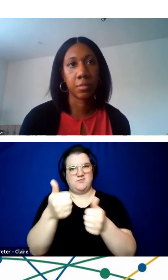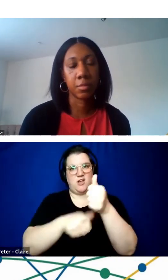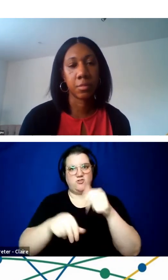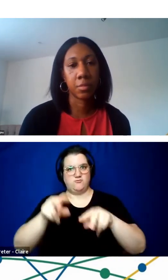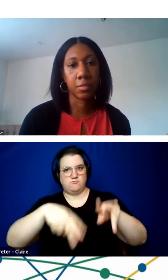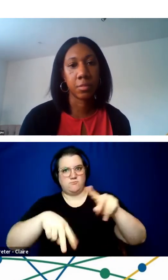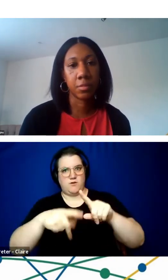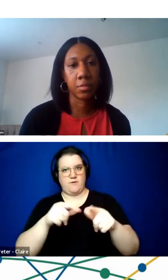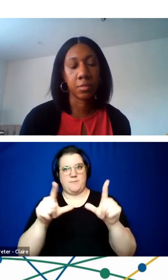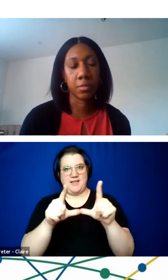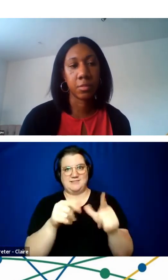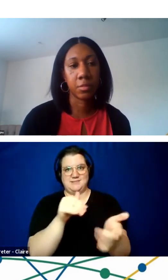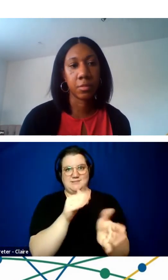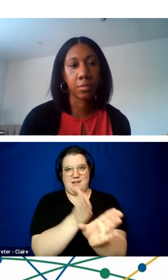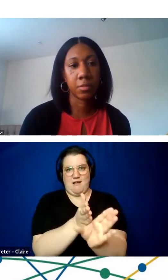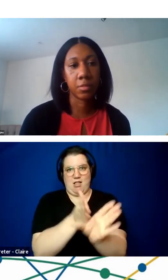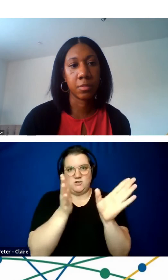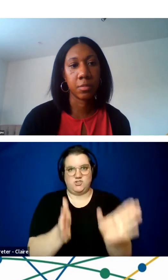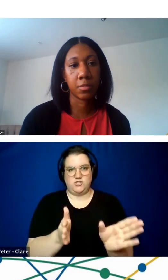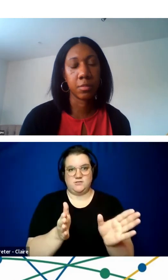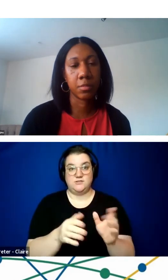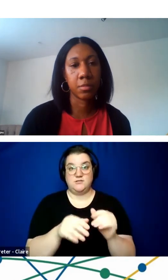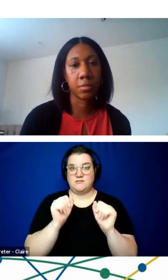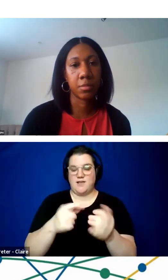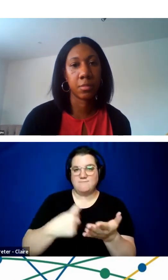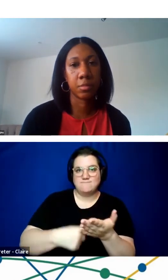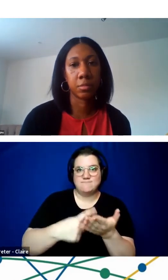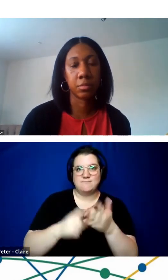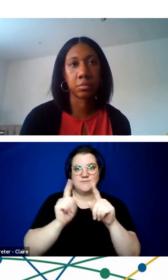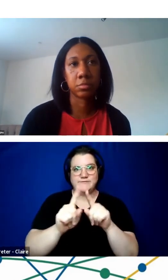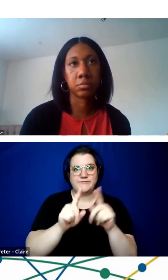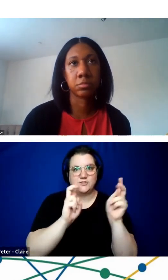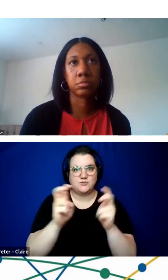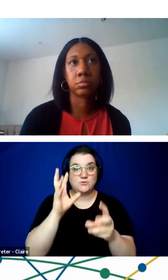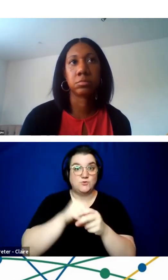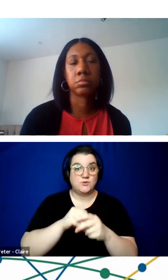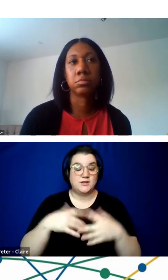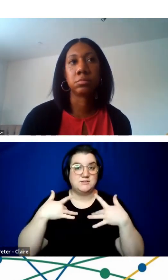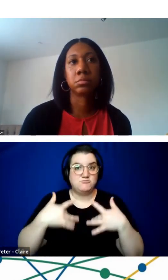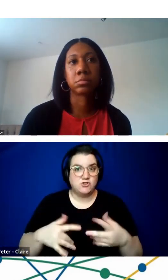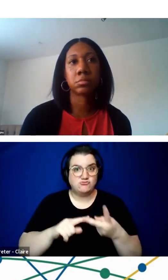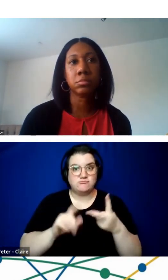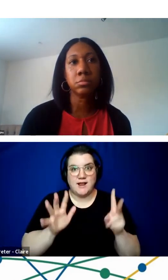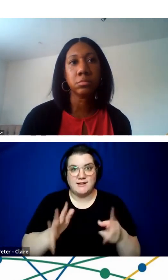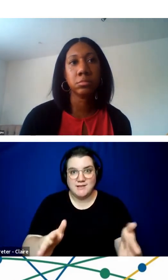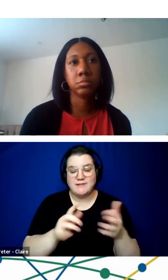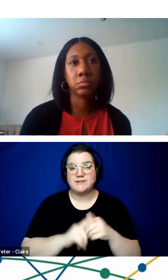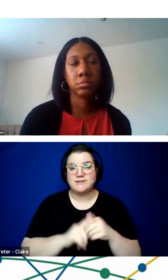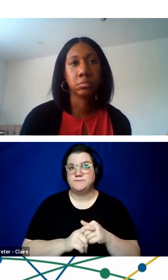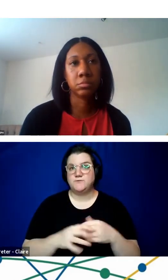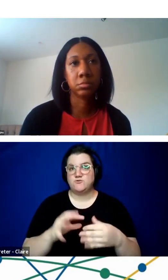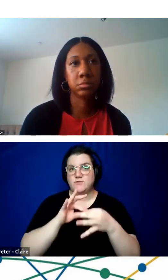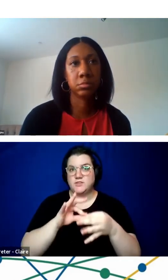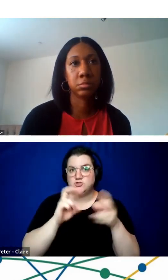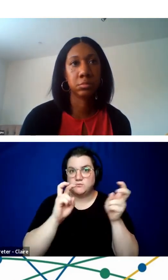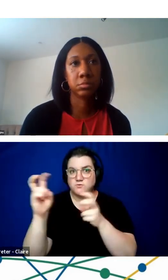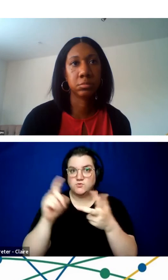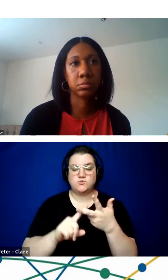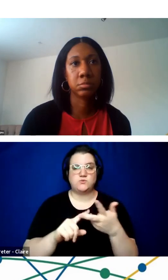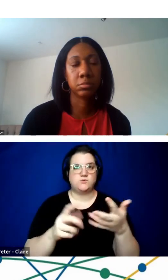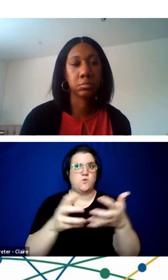are available to talk through a variety of issues, including depression, anxiety, relational issues, and so much more.